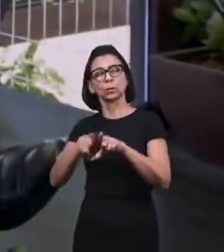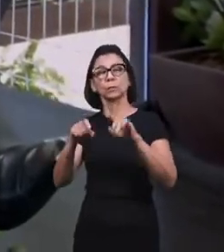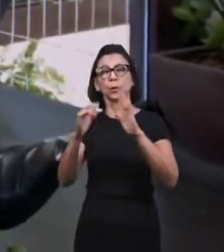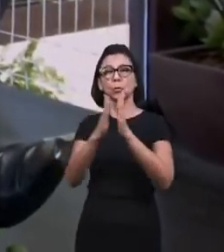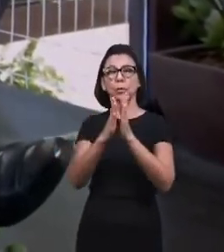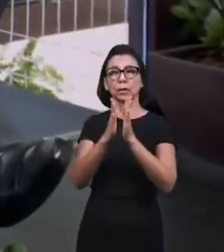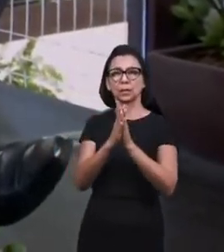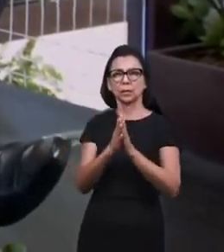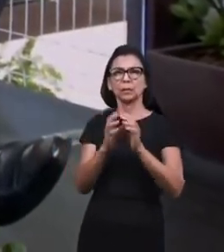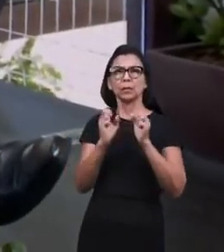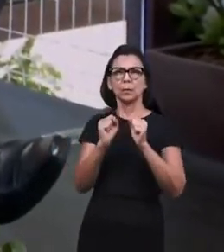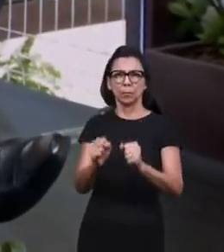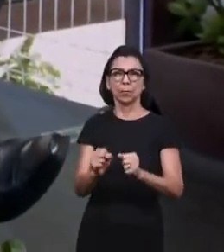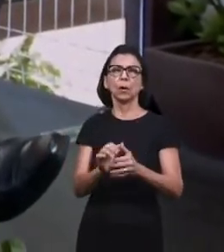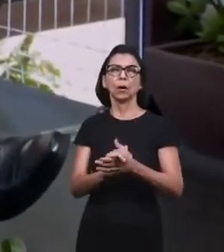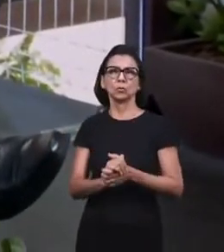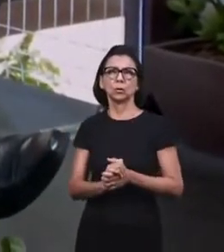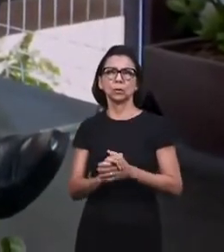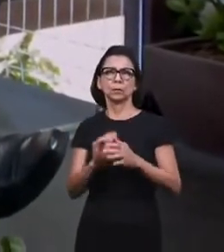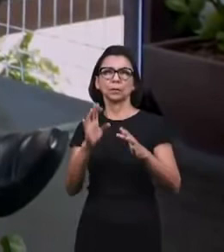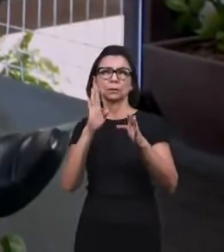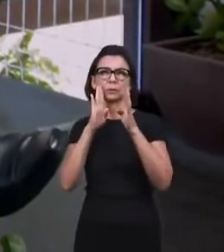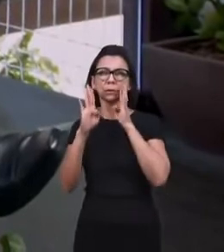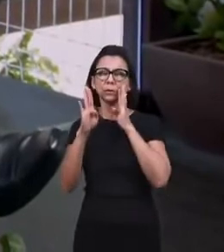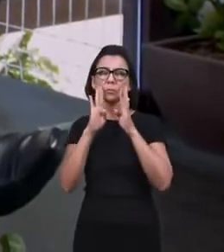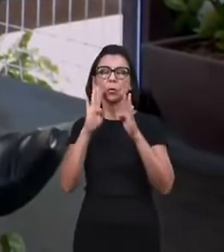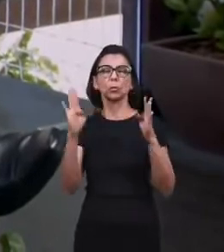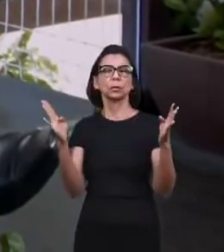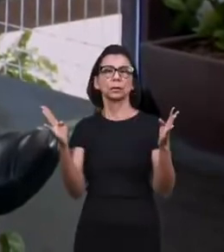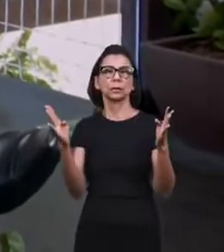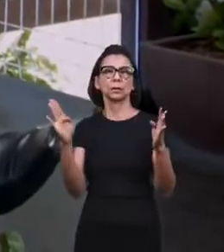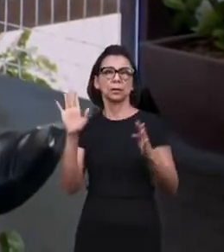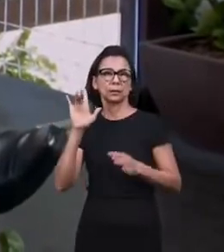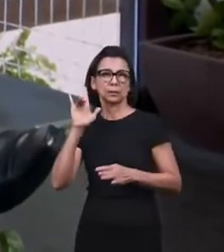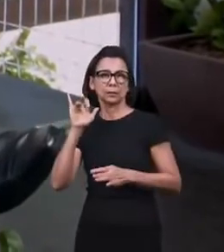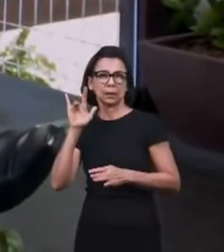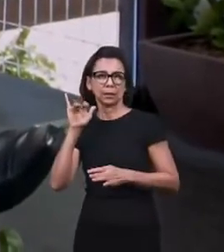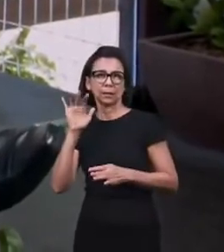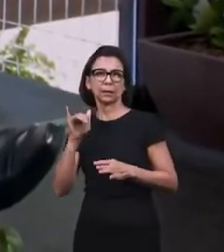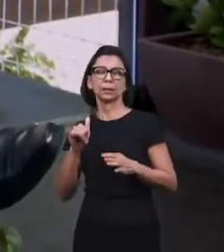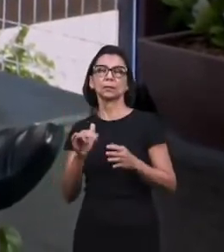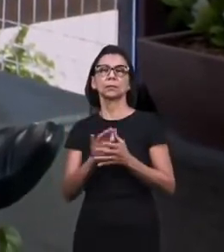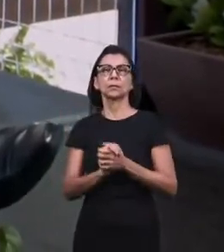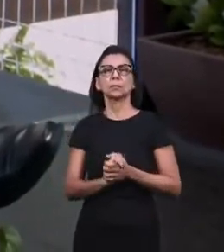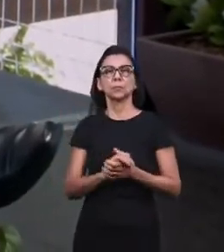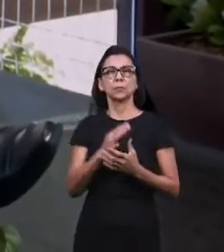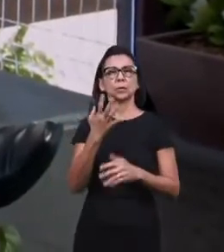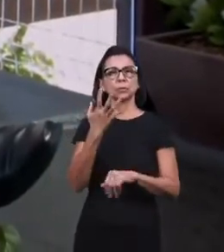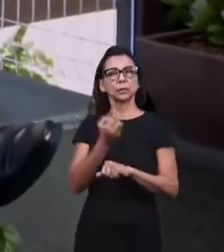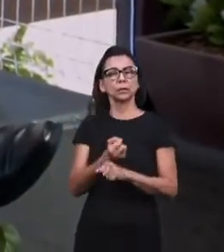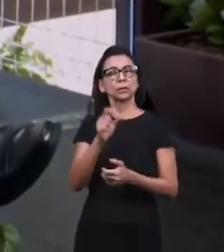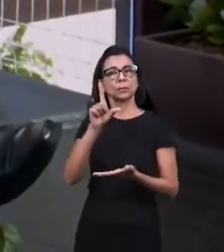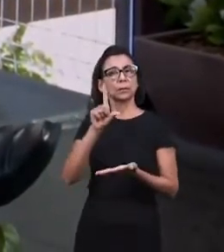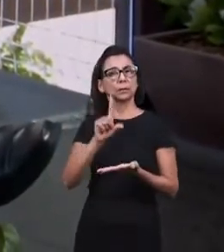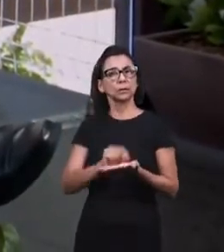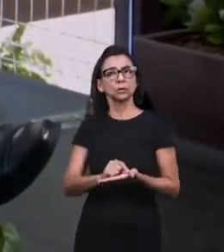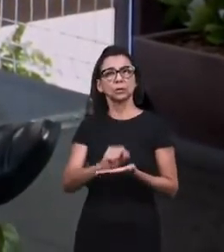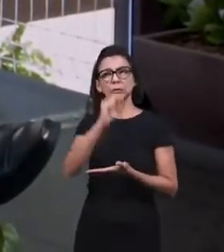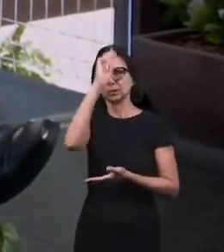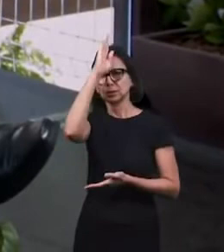facebook and access the church's website and radio money by downloading the apps freely